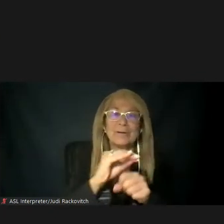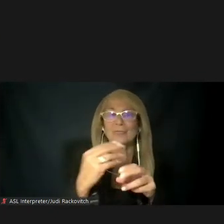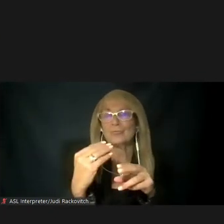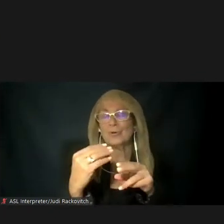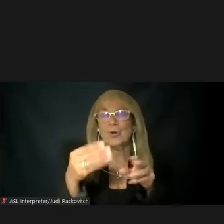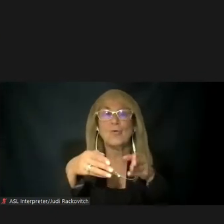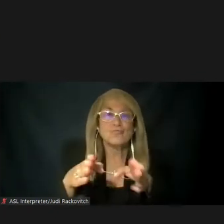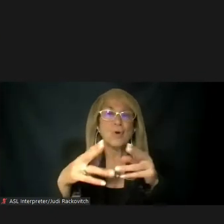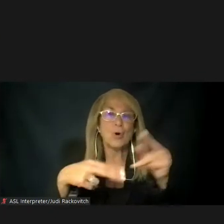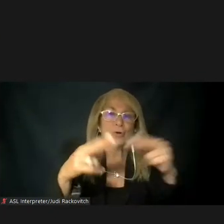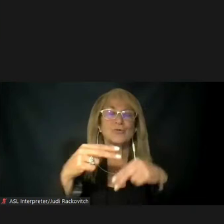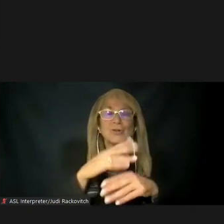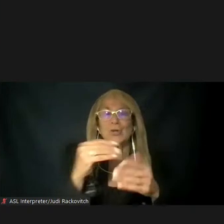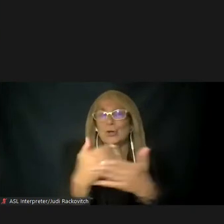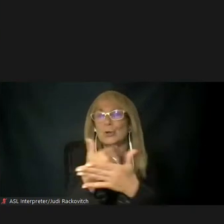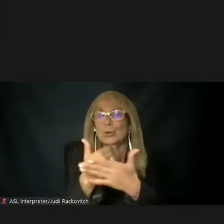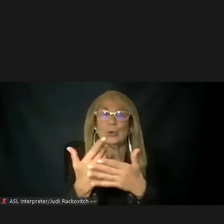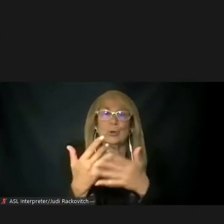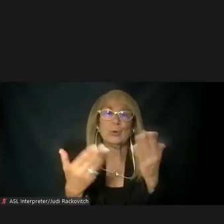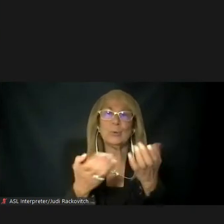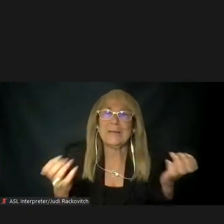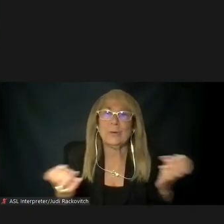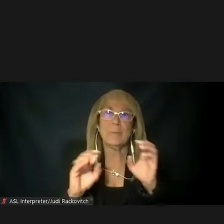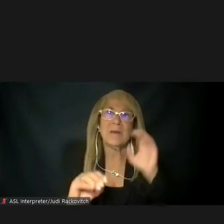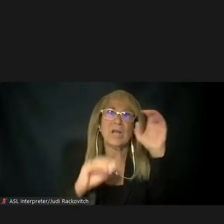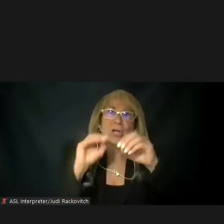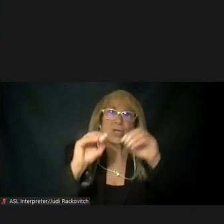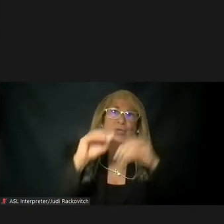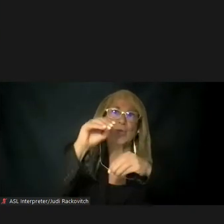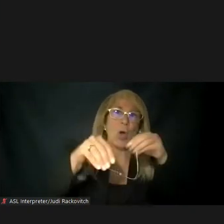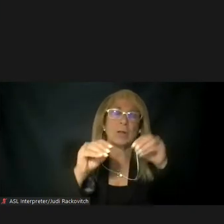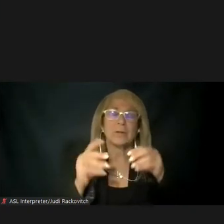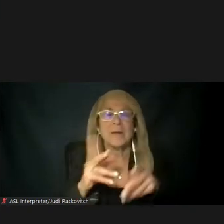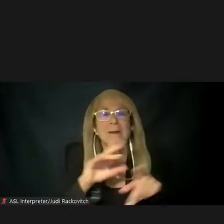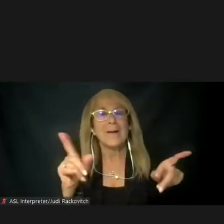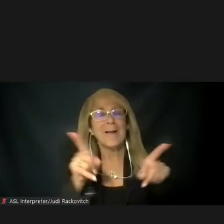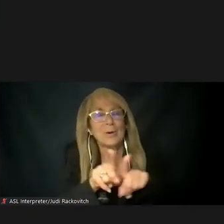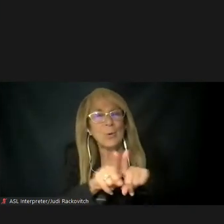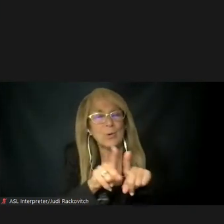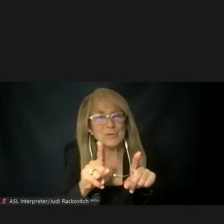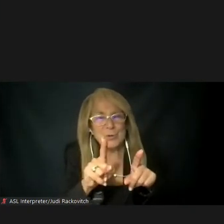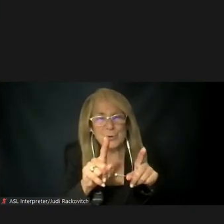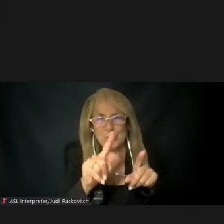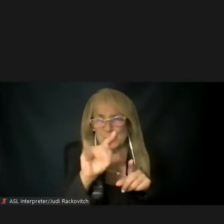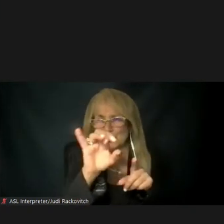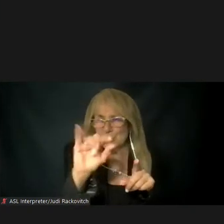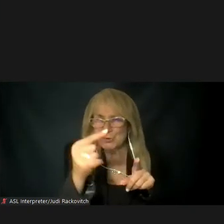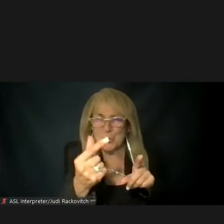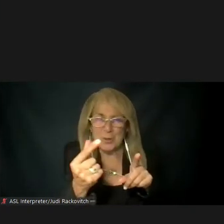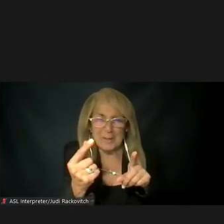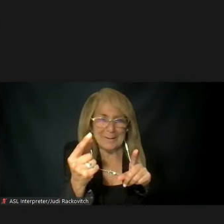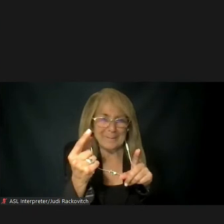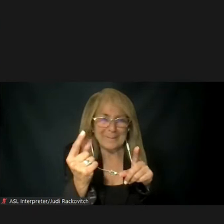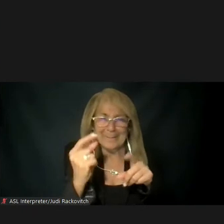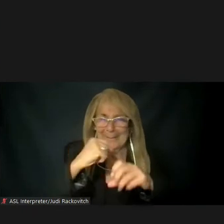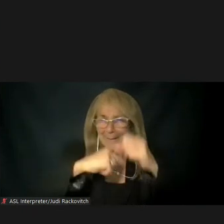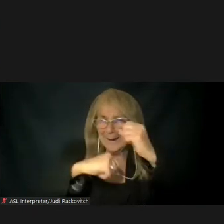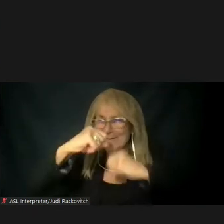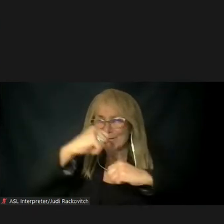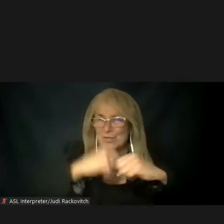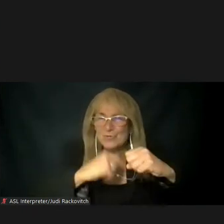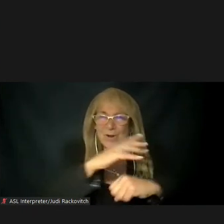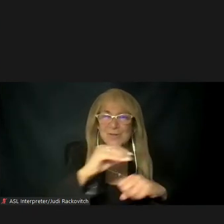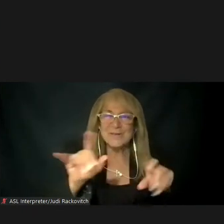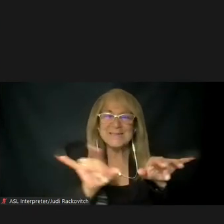will be installed could also take place. In general, the tolling infrastructure and equipment will appear like other existing streetlight poles and traffic